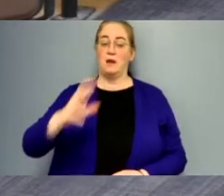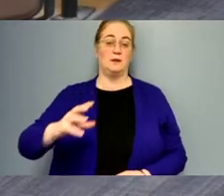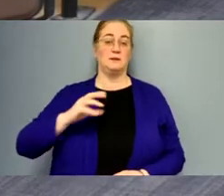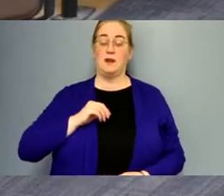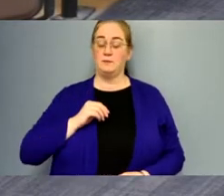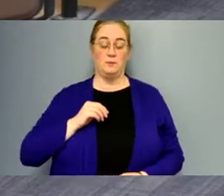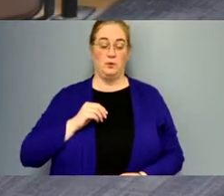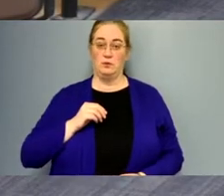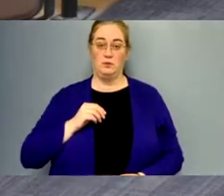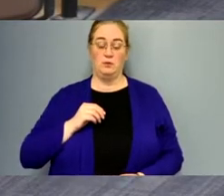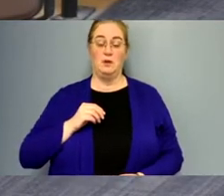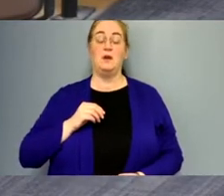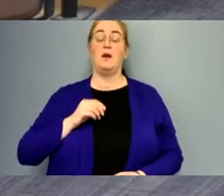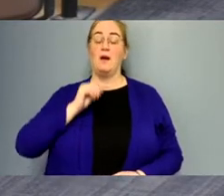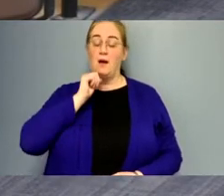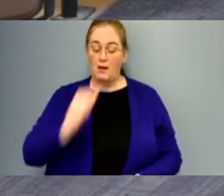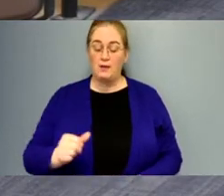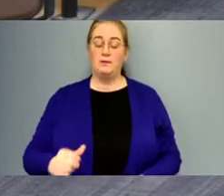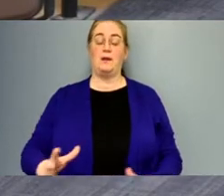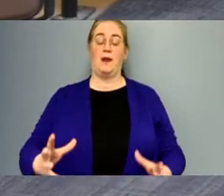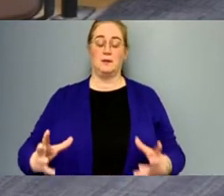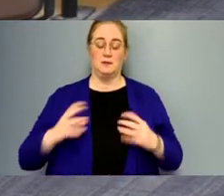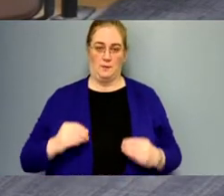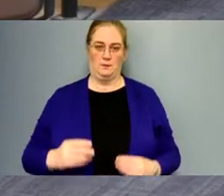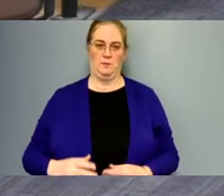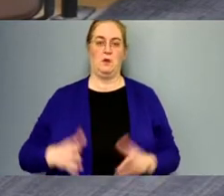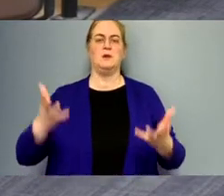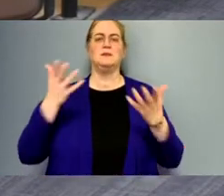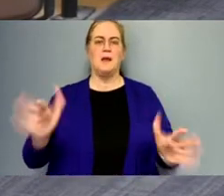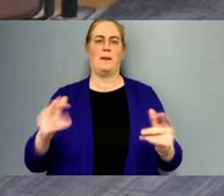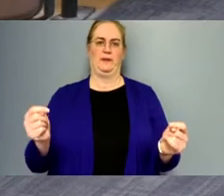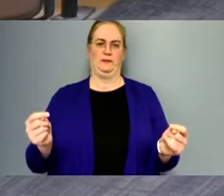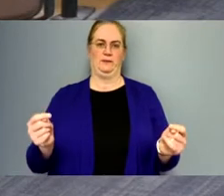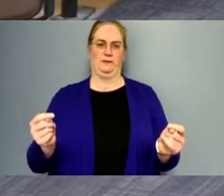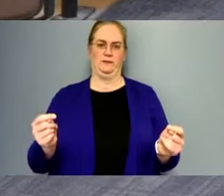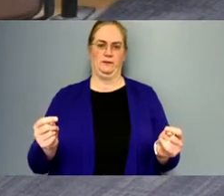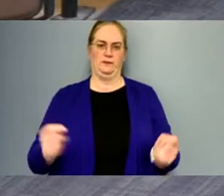unacceptable stop it